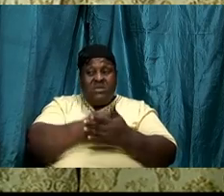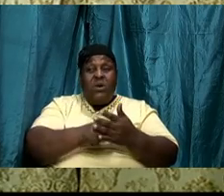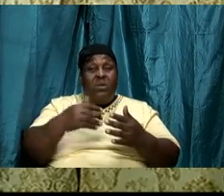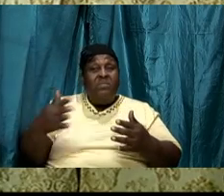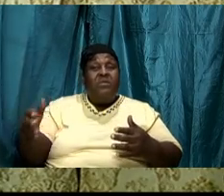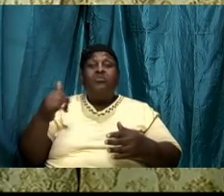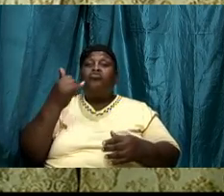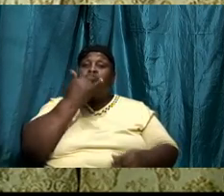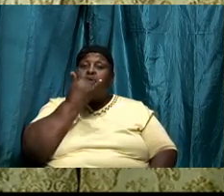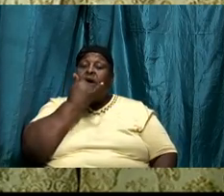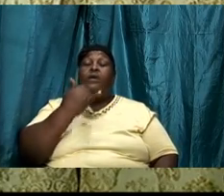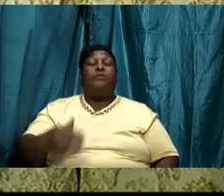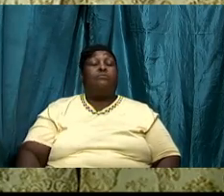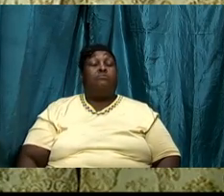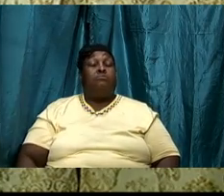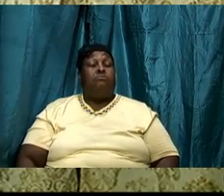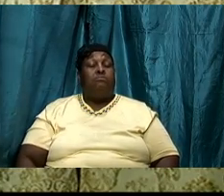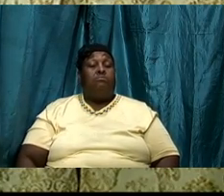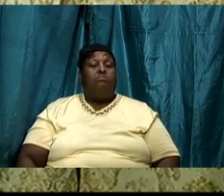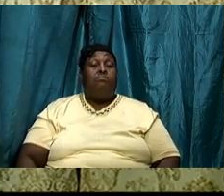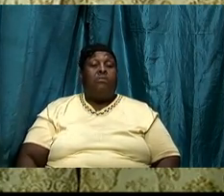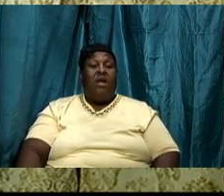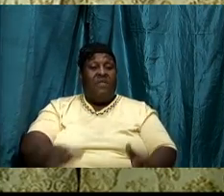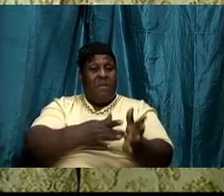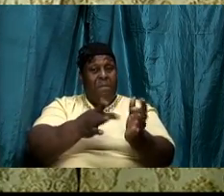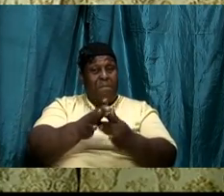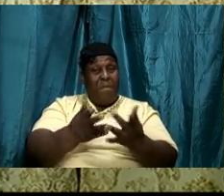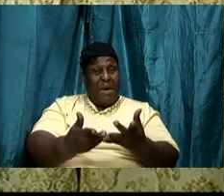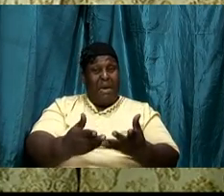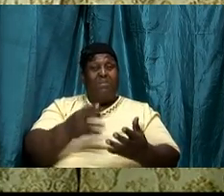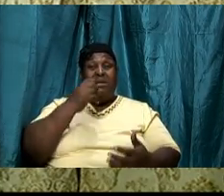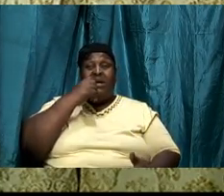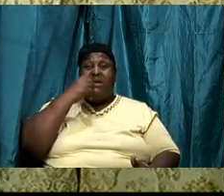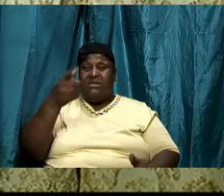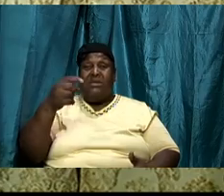is wrong and the Bible tells us that